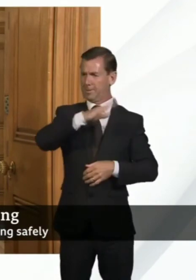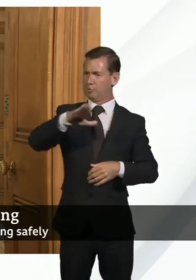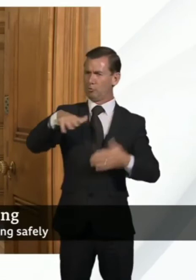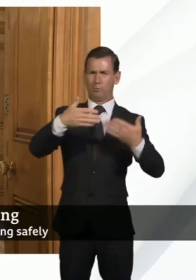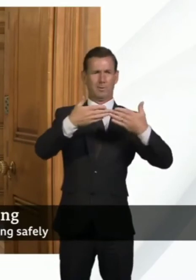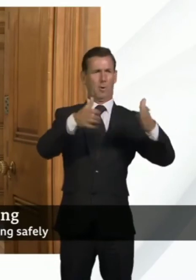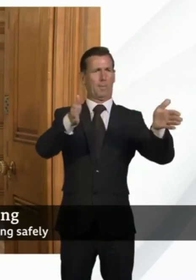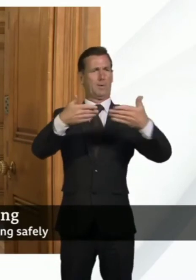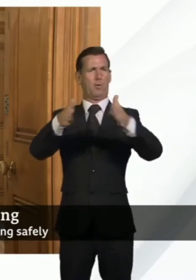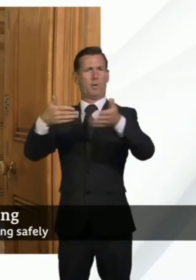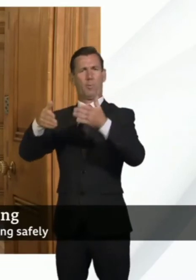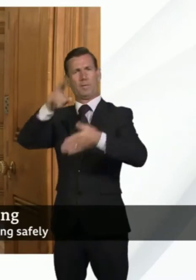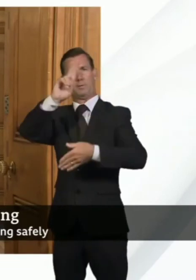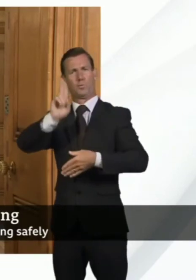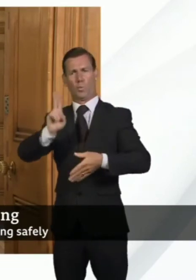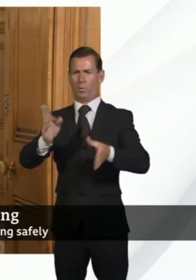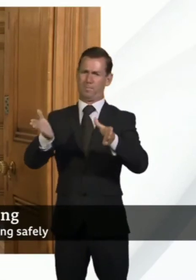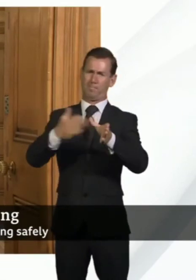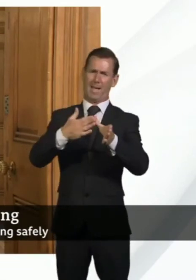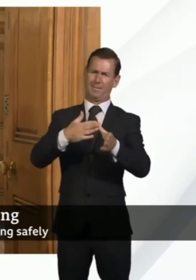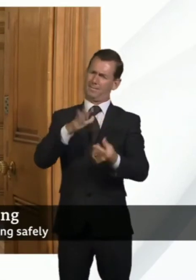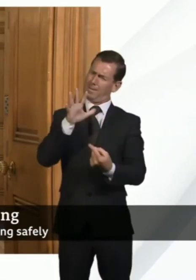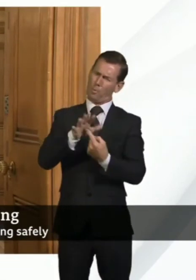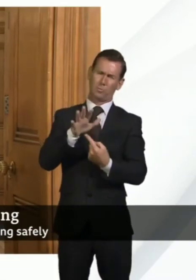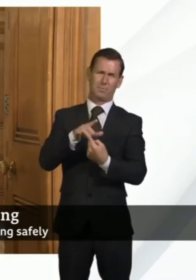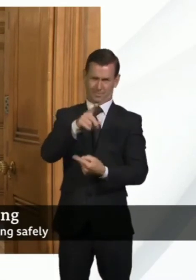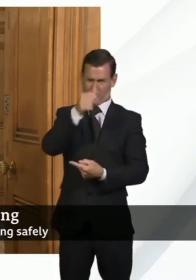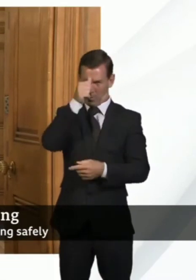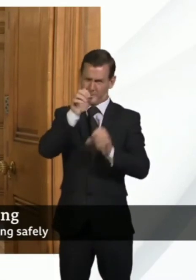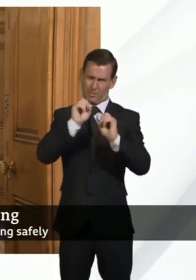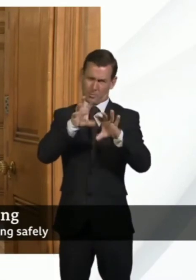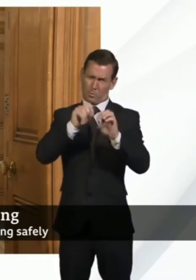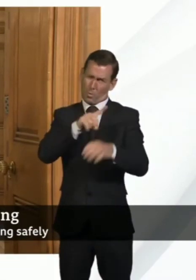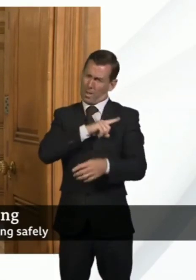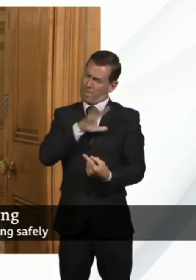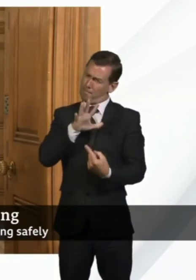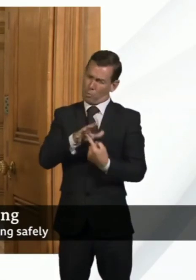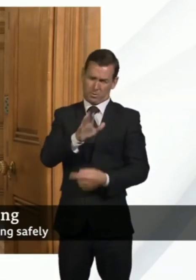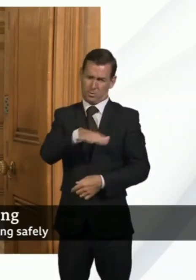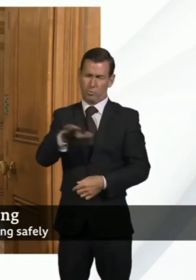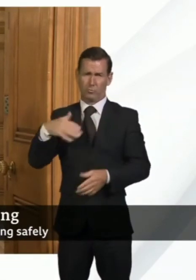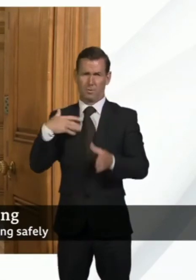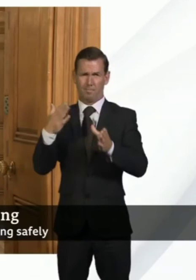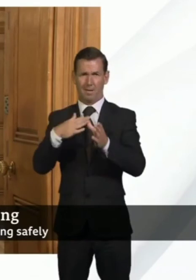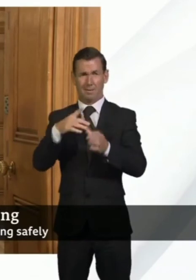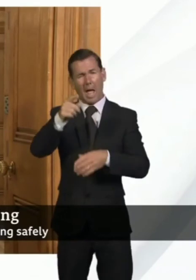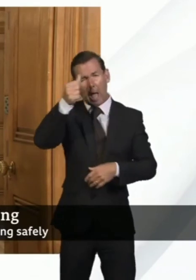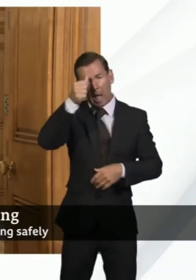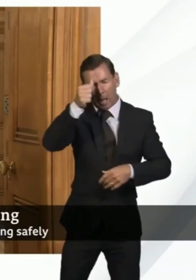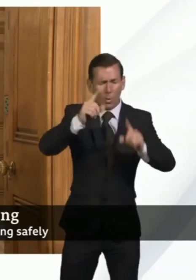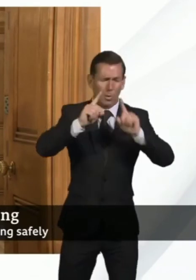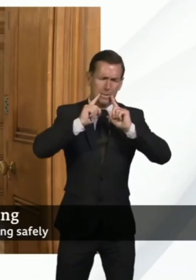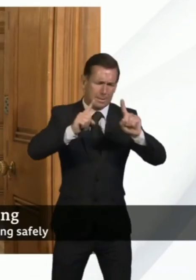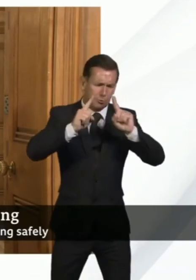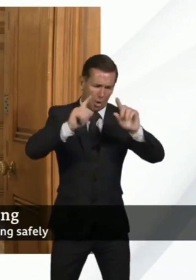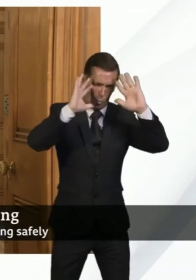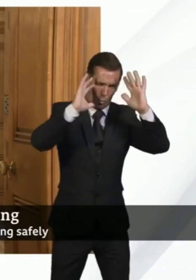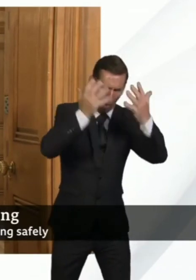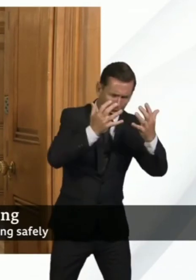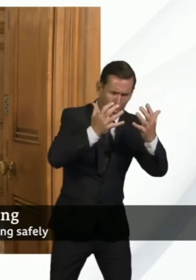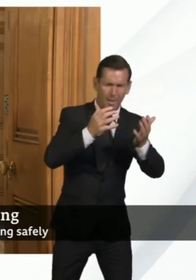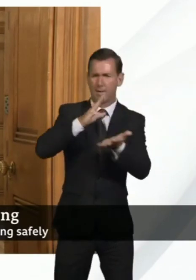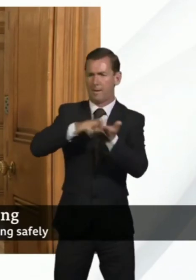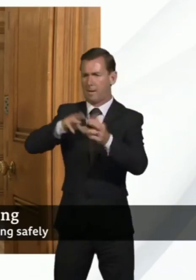reasons that I set out and I do genuinely understand I really understand the concerns of teachers I understand the concerns of